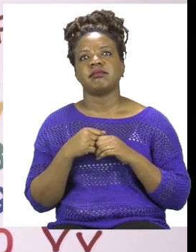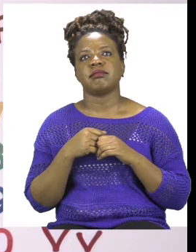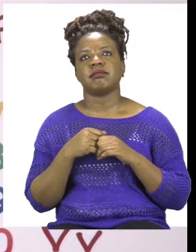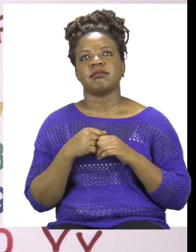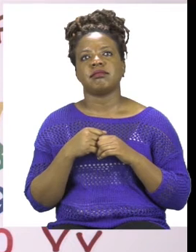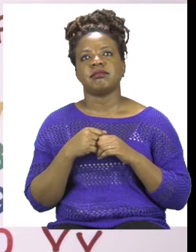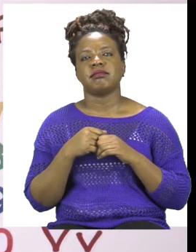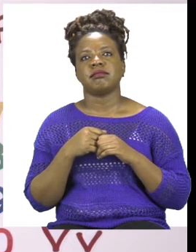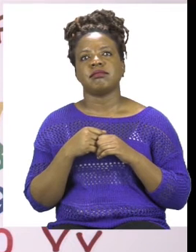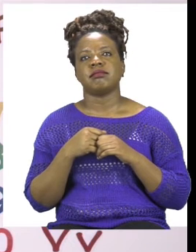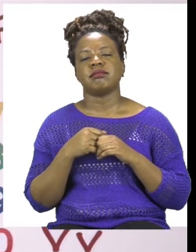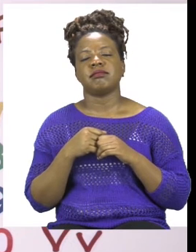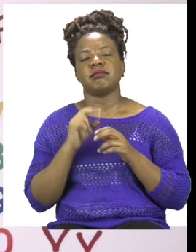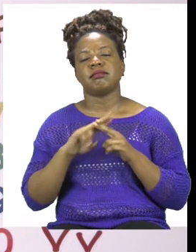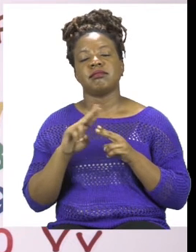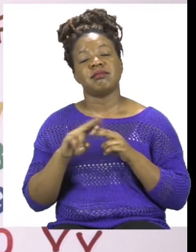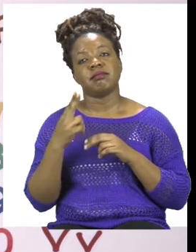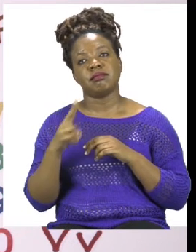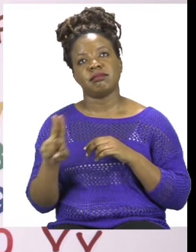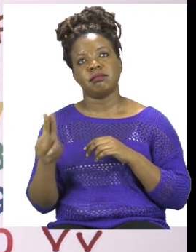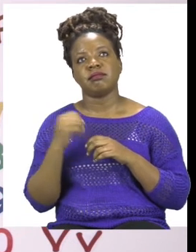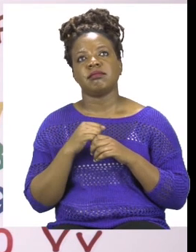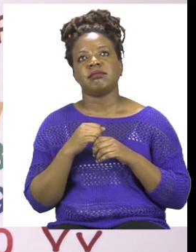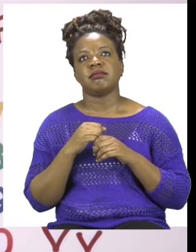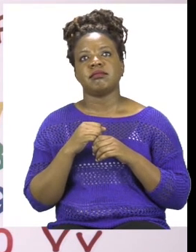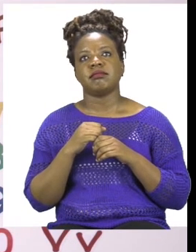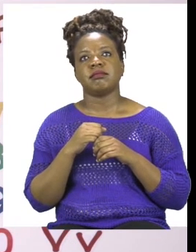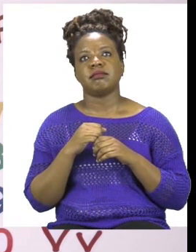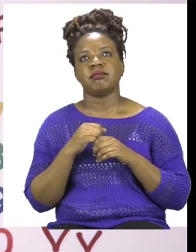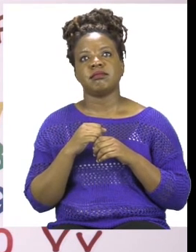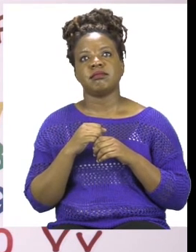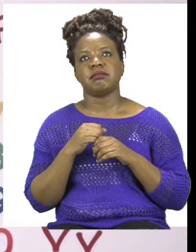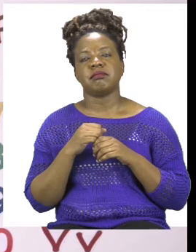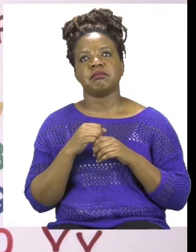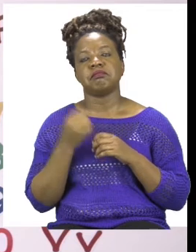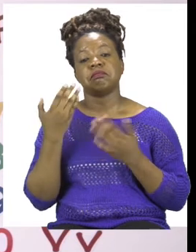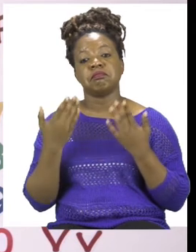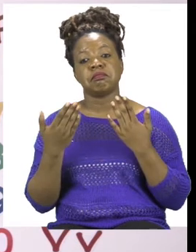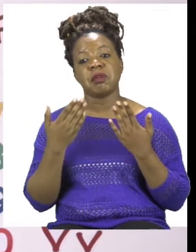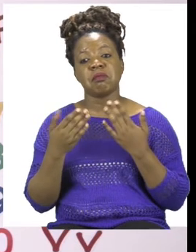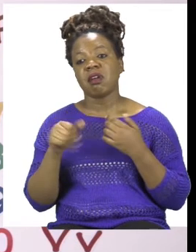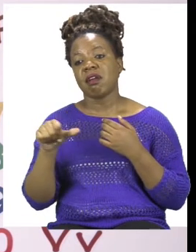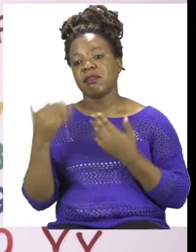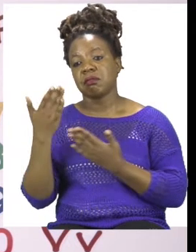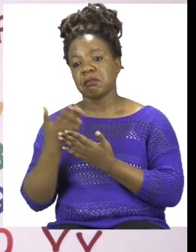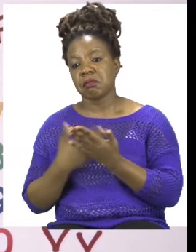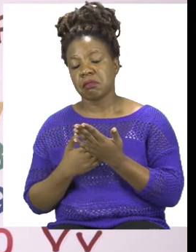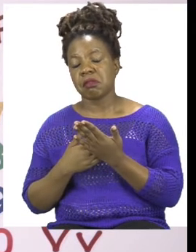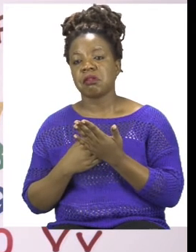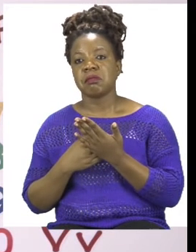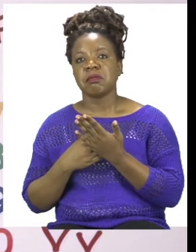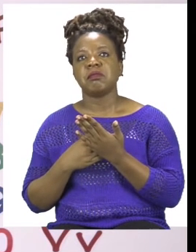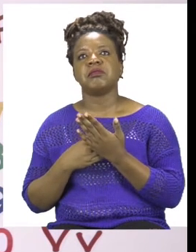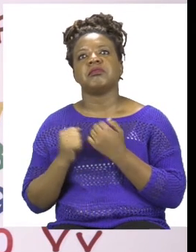equally. Take your time with both exercises. You might need another paper for you to do your working out and when